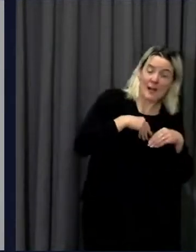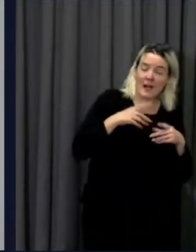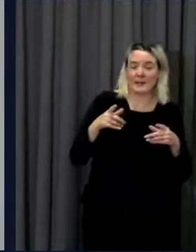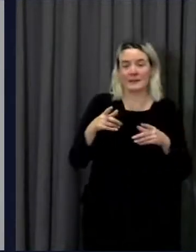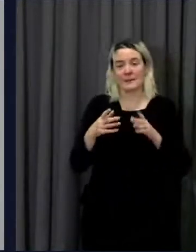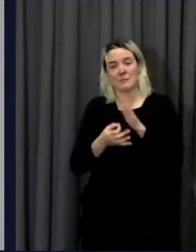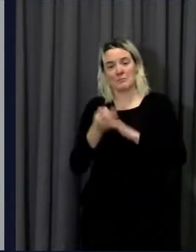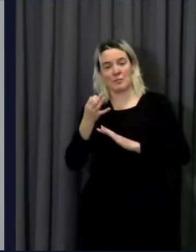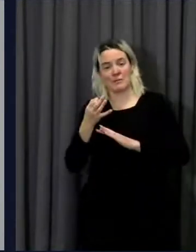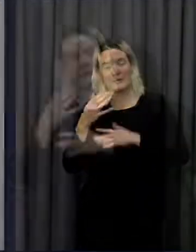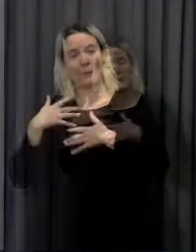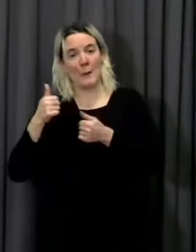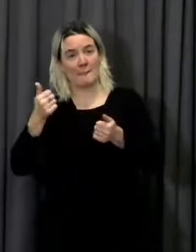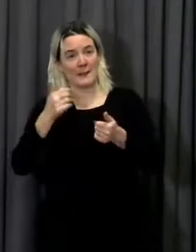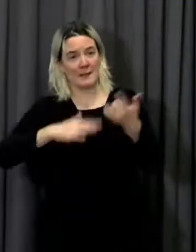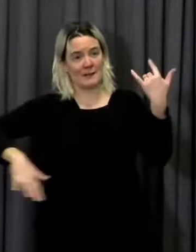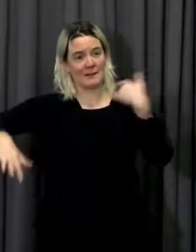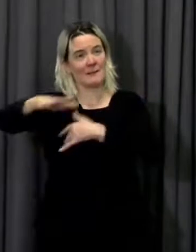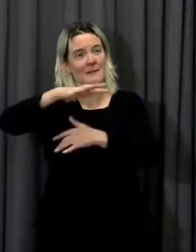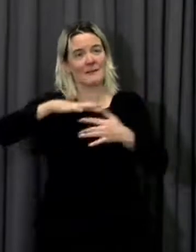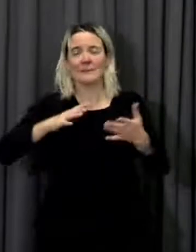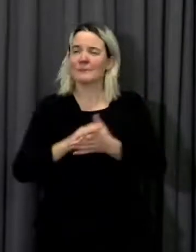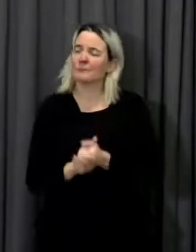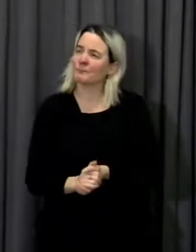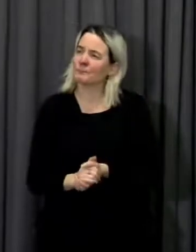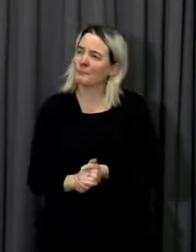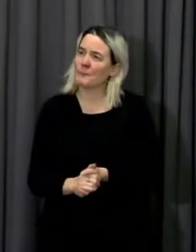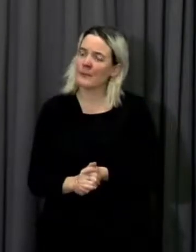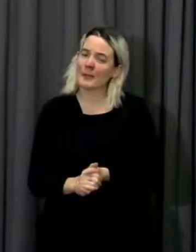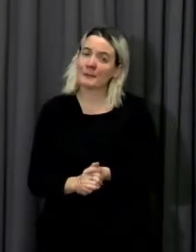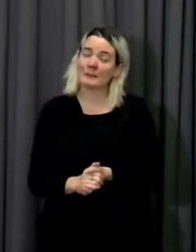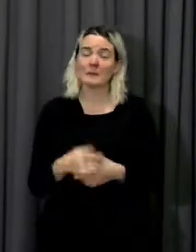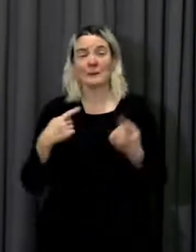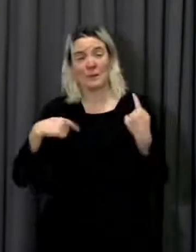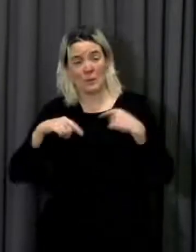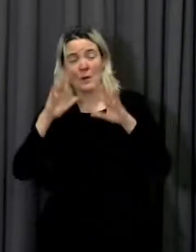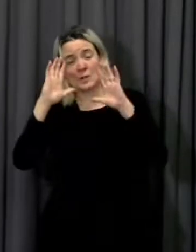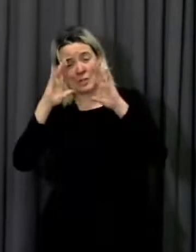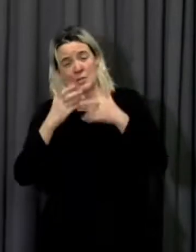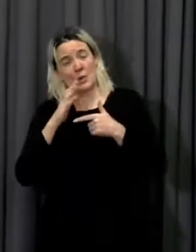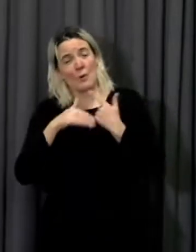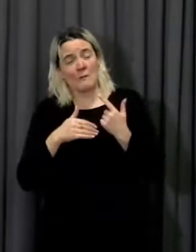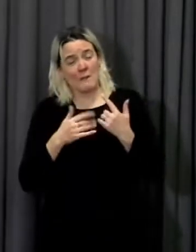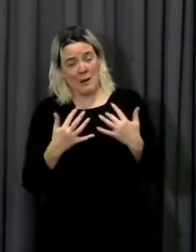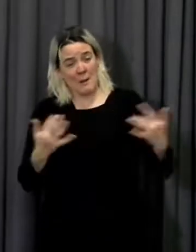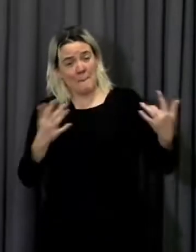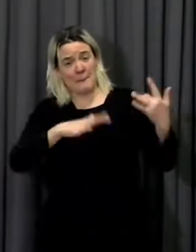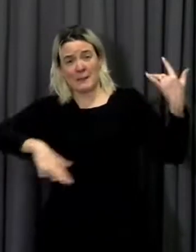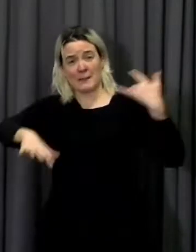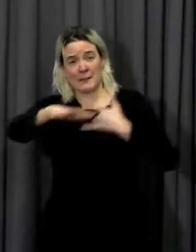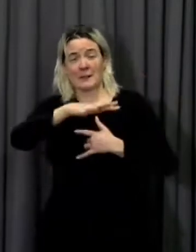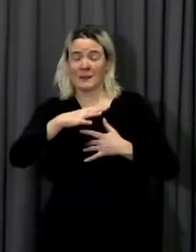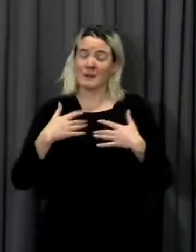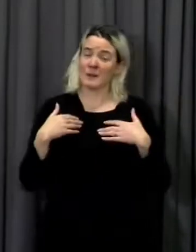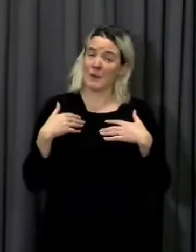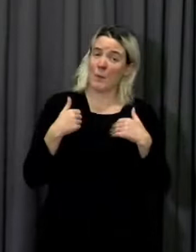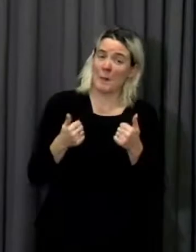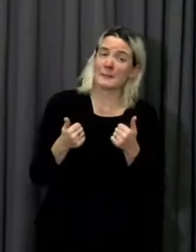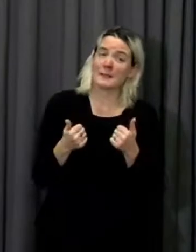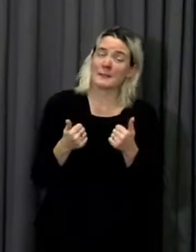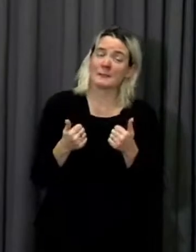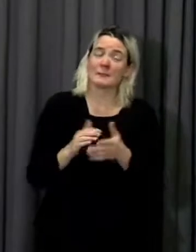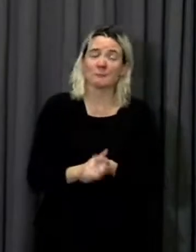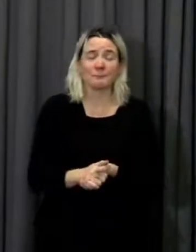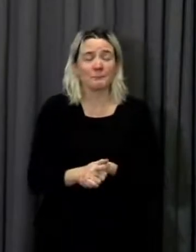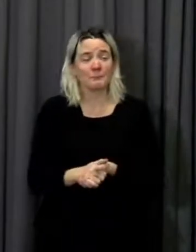the public's overall well-being? We're obviously really concerned about the public's well-being and we've seen reports